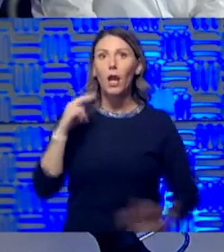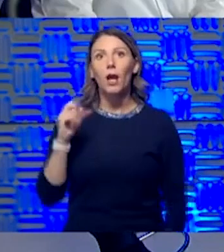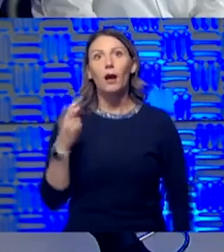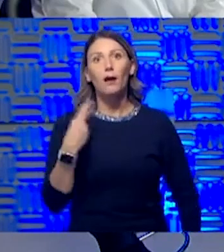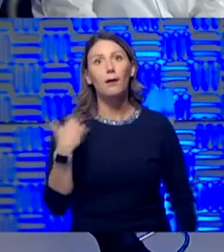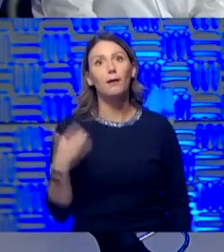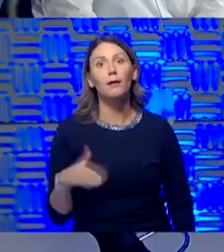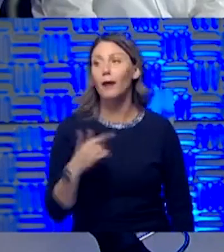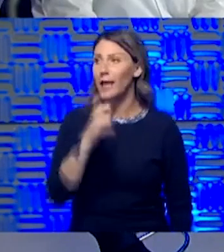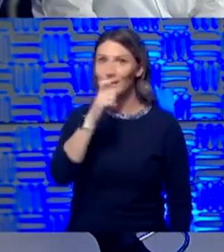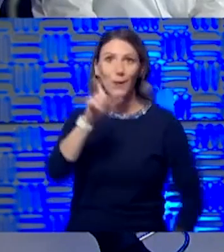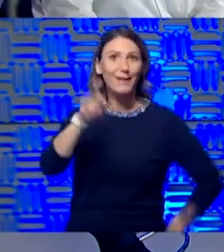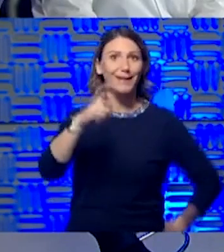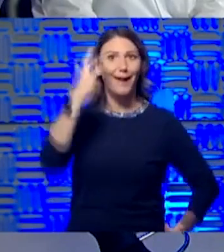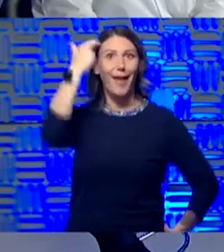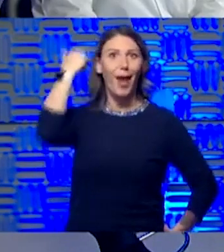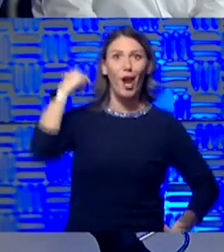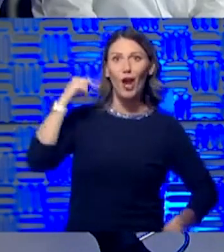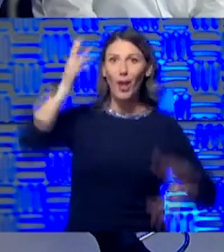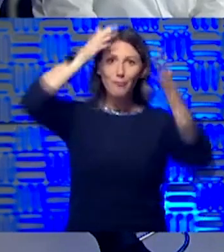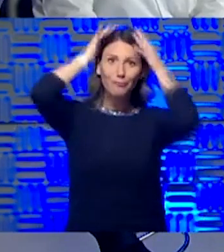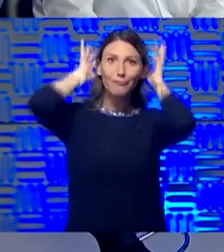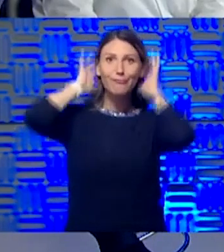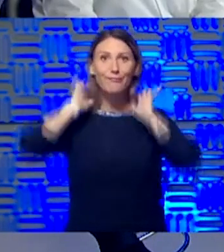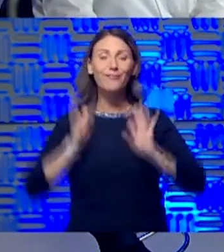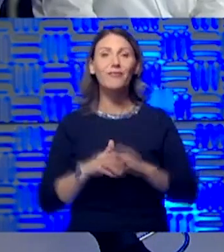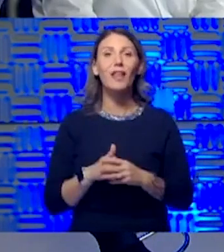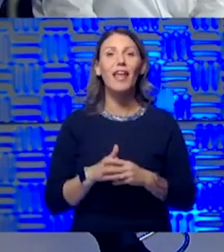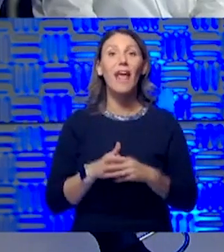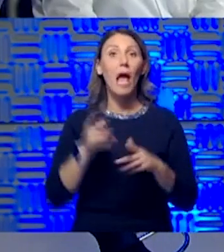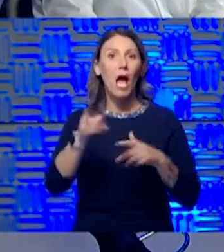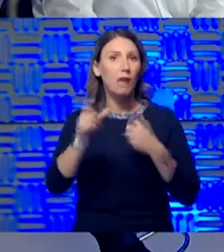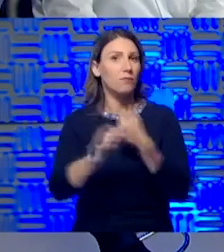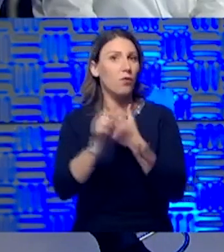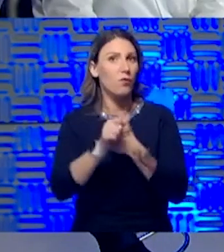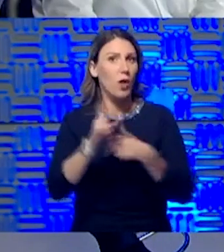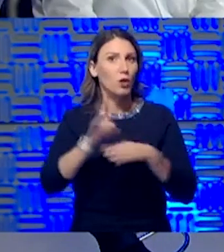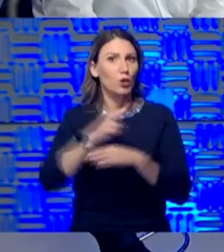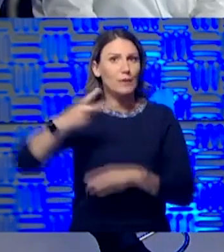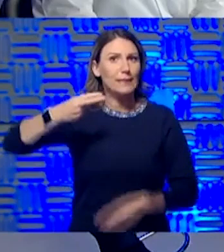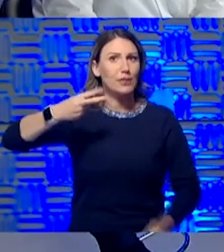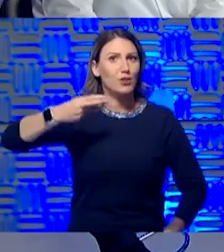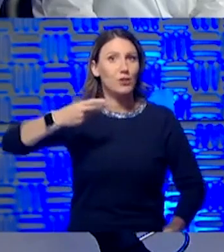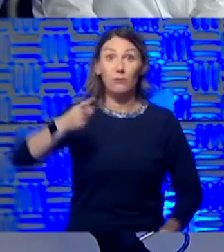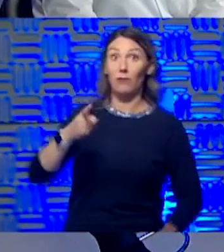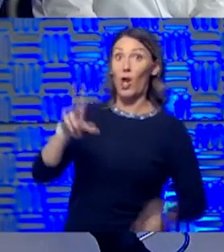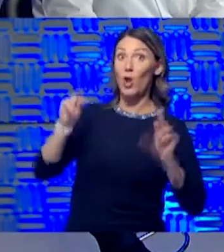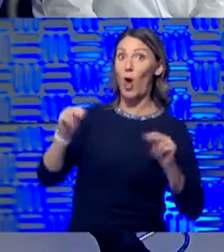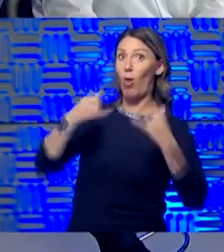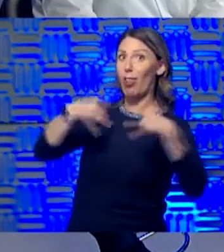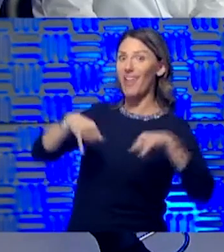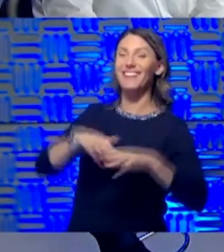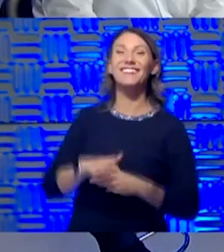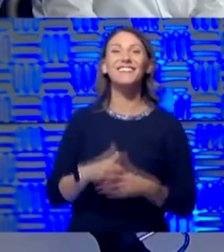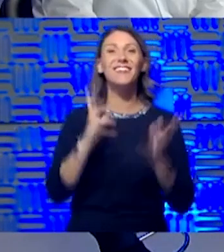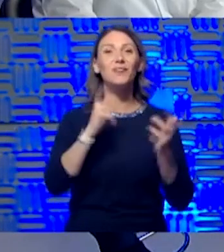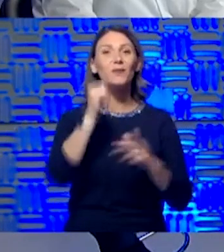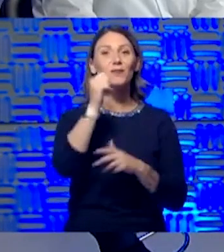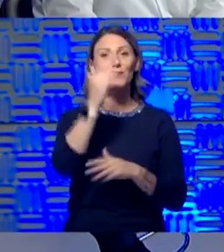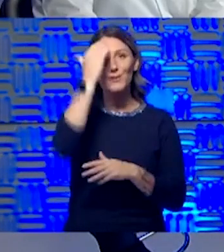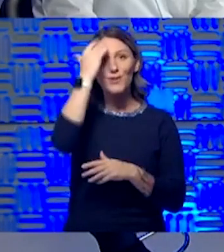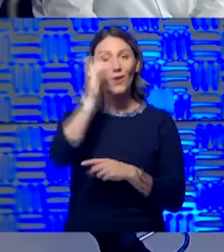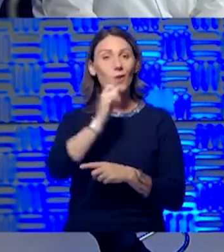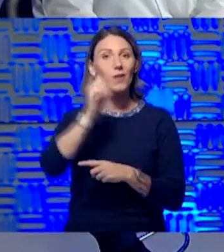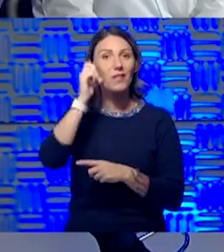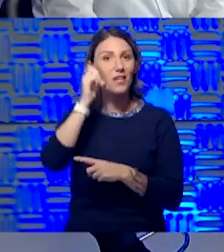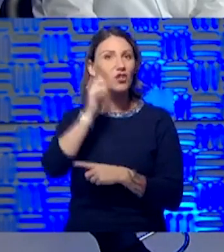a haircut. It's kind of a little— You can't tell him about the I've threatened to use the scissors on him, but he's seen no so far. He wants to know—yesterday he was